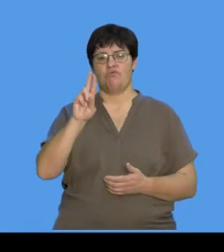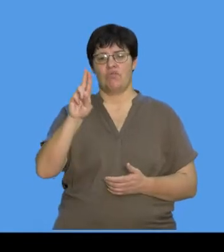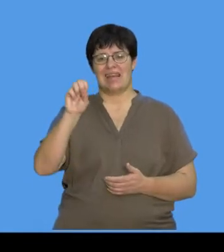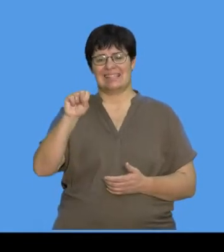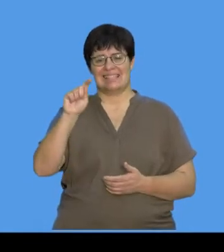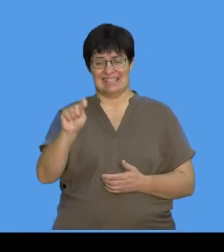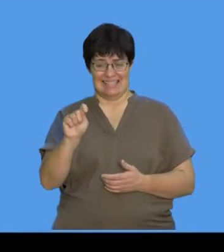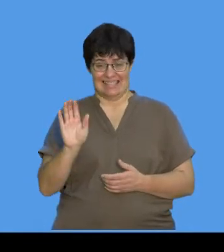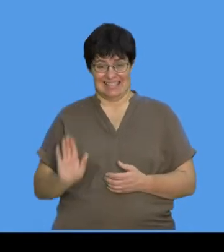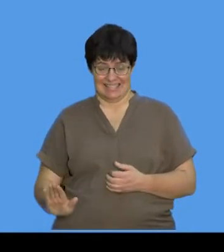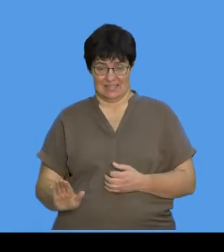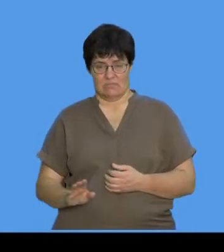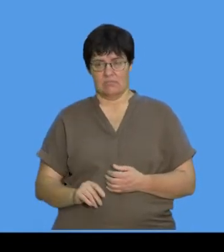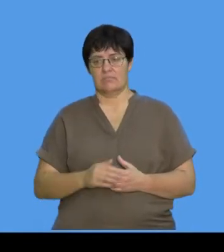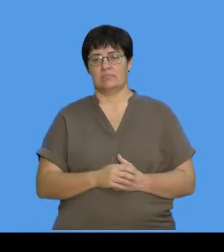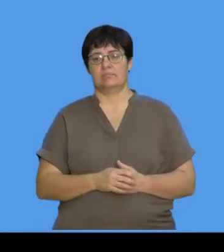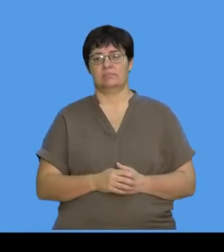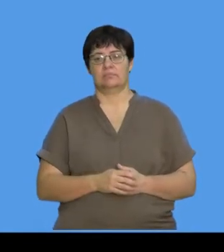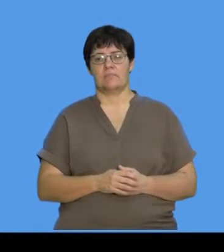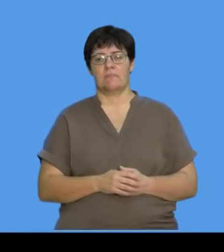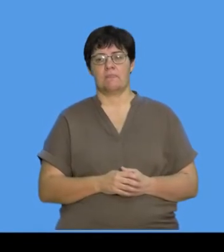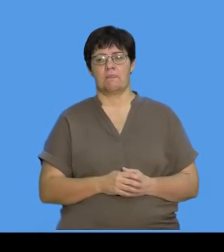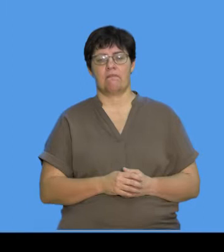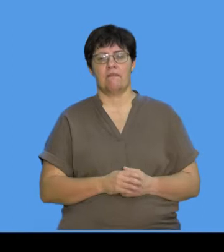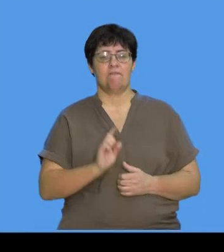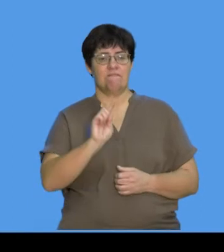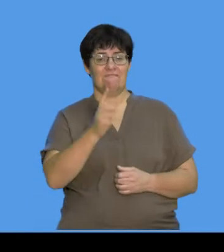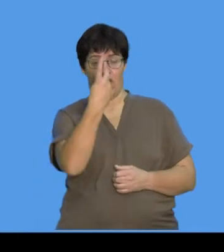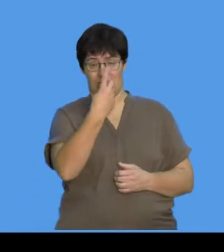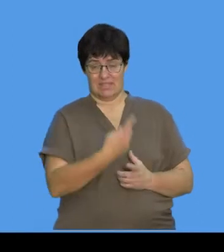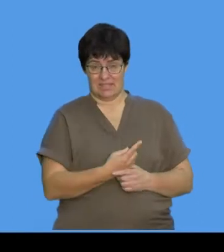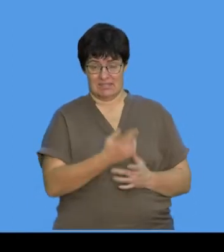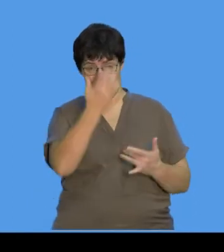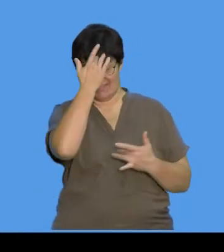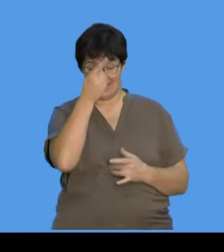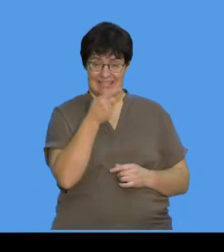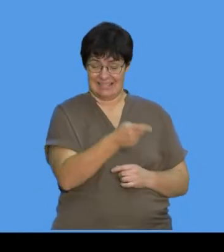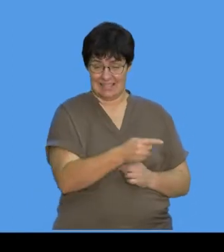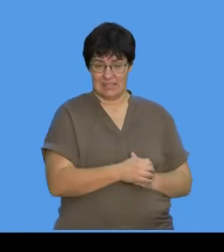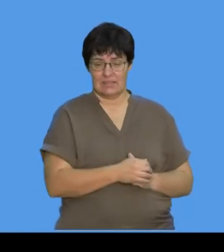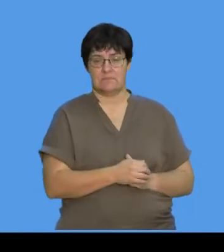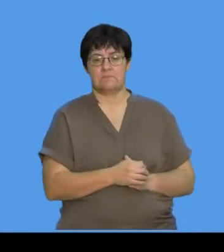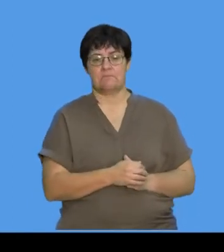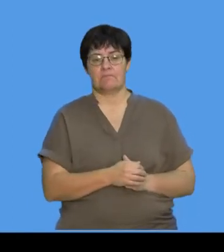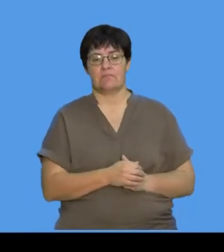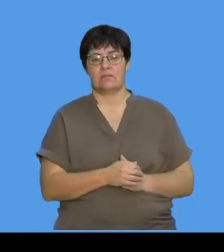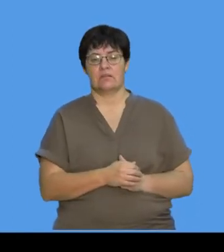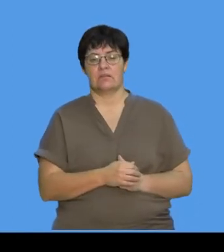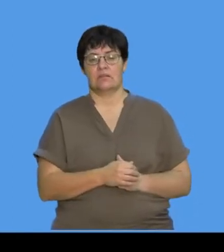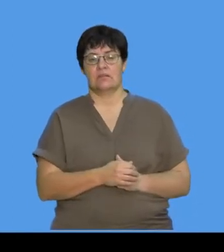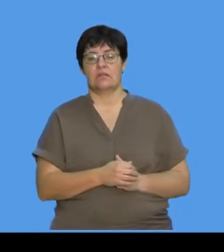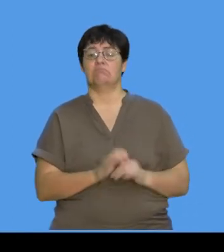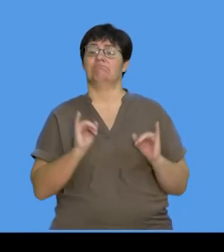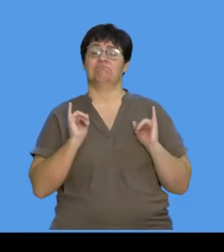right, two things that we're going to look at. So what's our first disease? The first disease we're going to look at is a